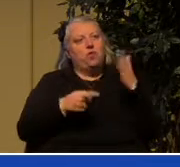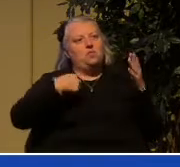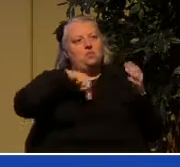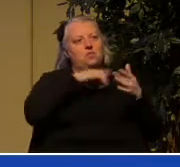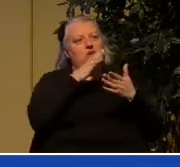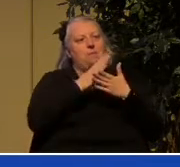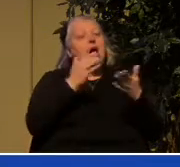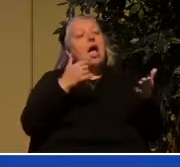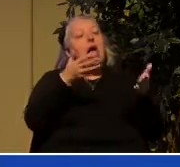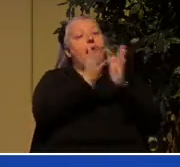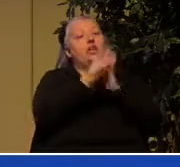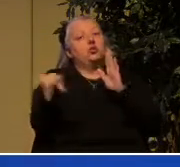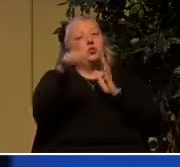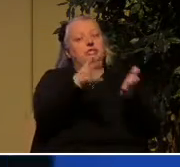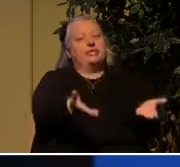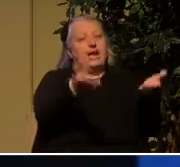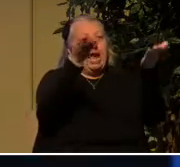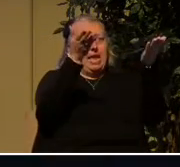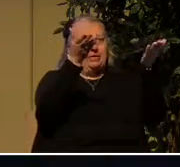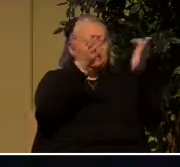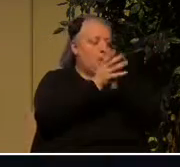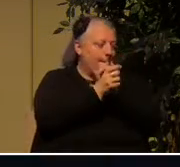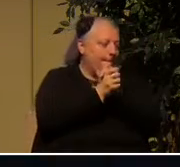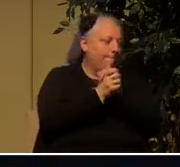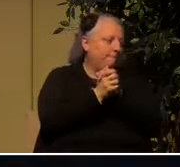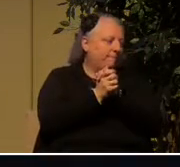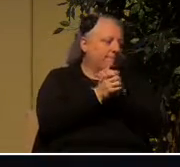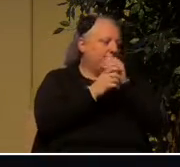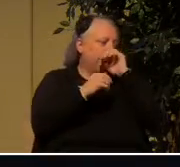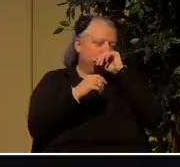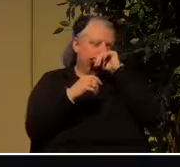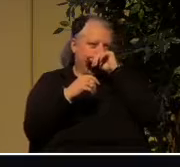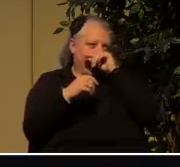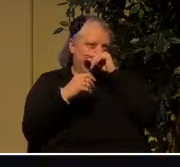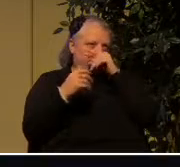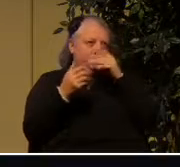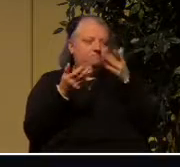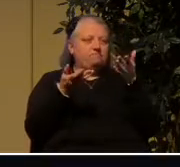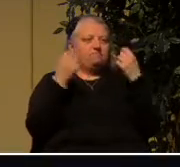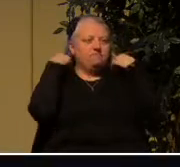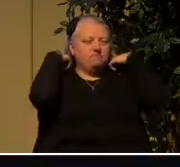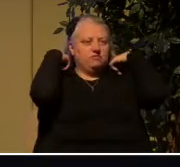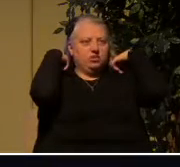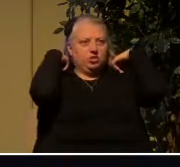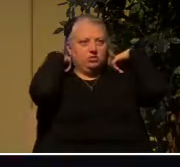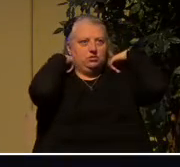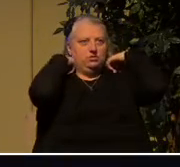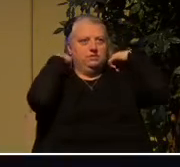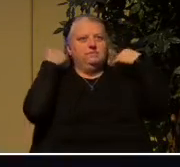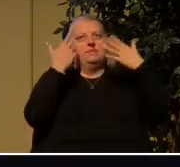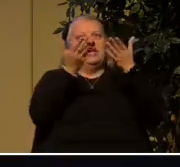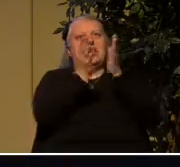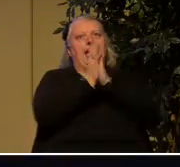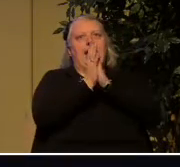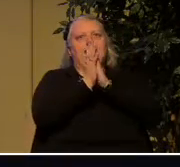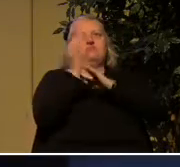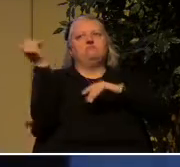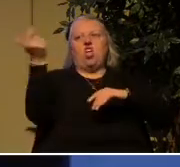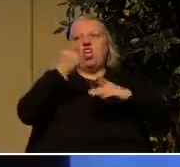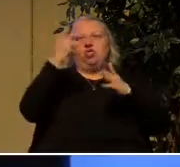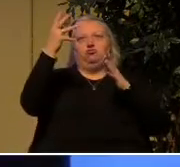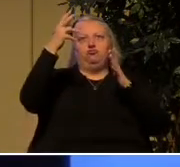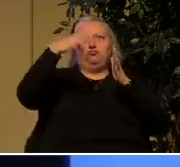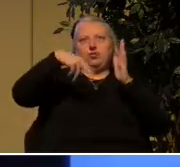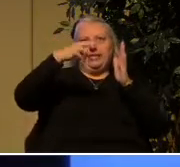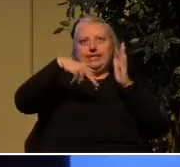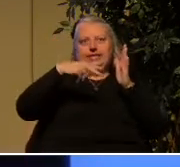to stand and I want you to say these verses out loud with me and then we'll be done this morning Romans chapter